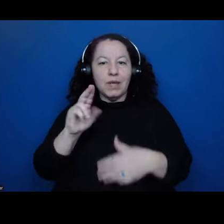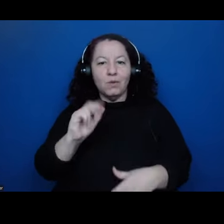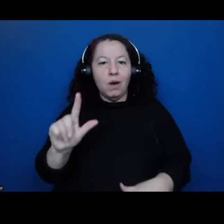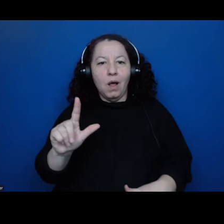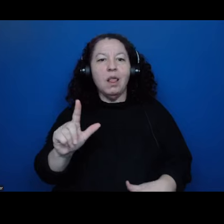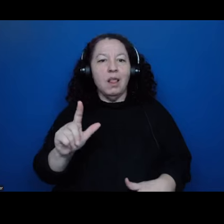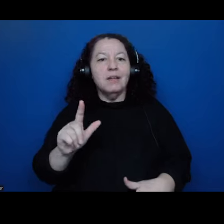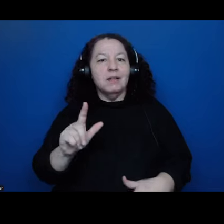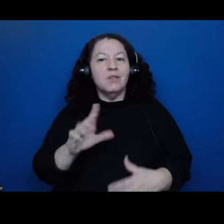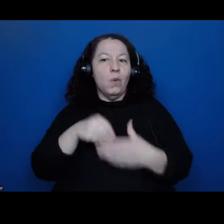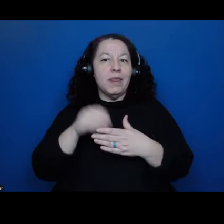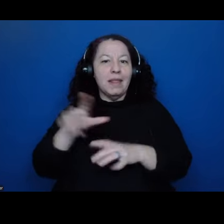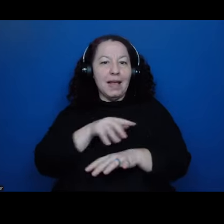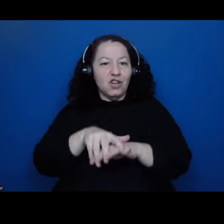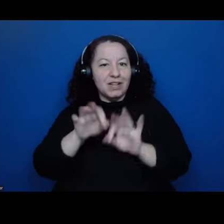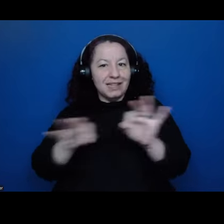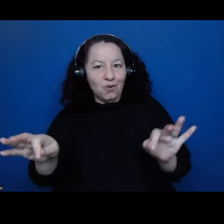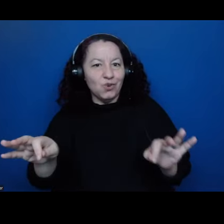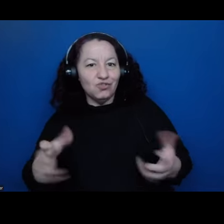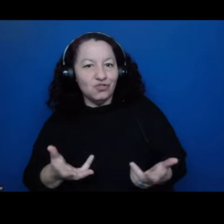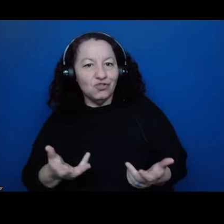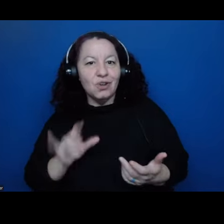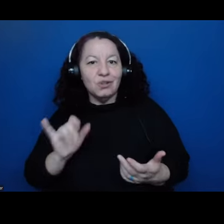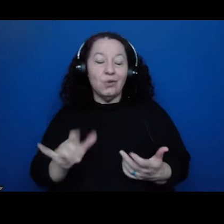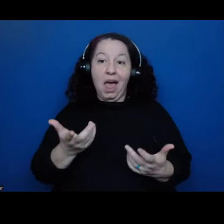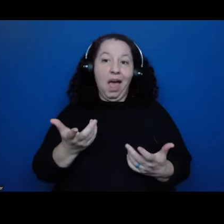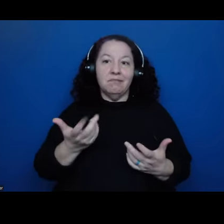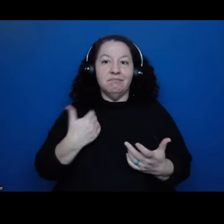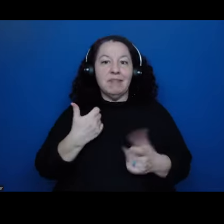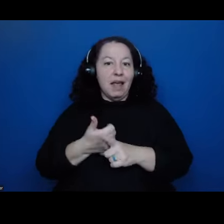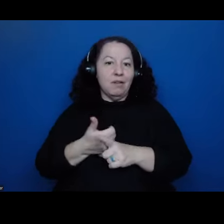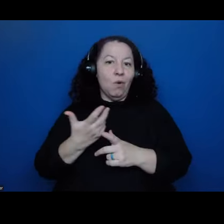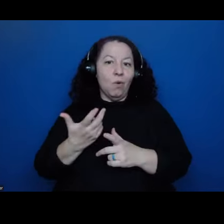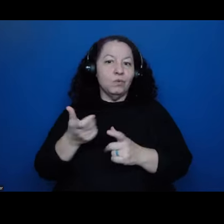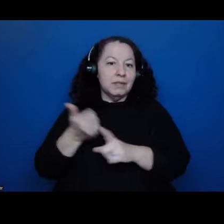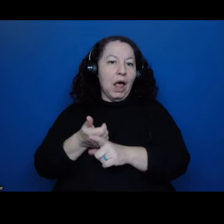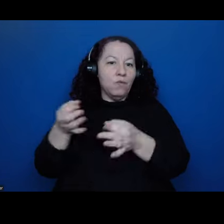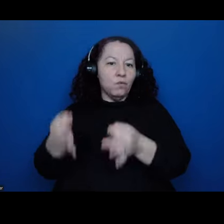the indigenous language. And so there was that degree of autonomy, uh, in politics.